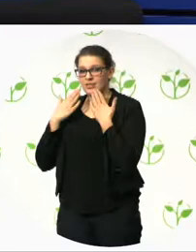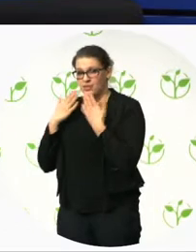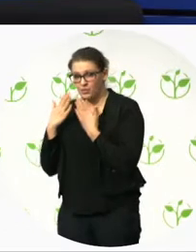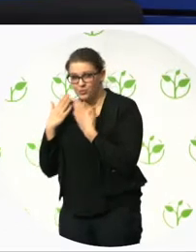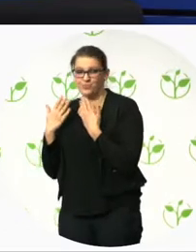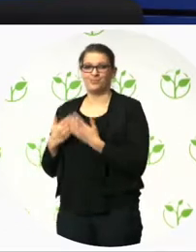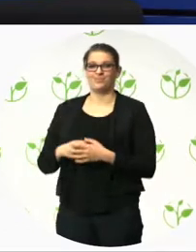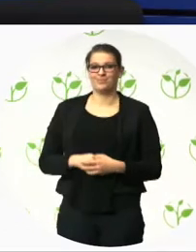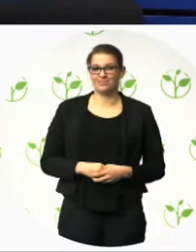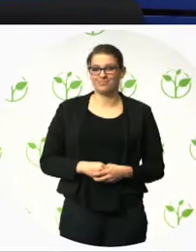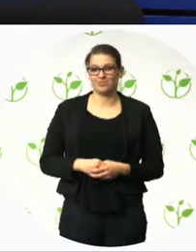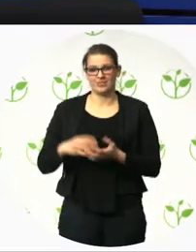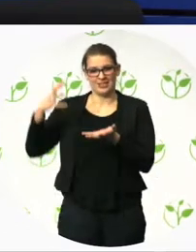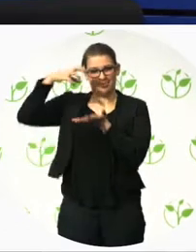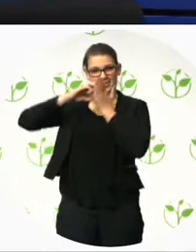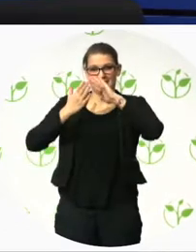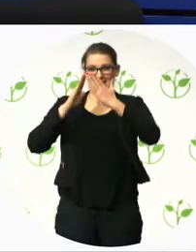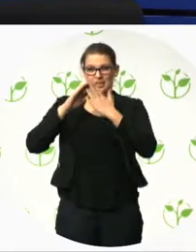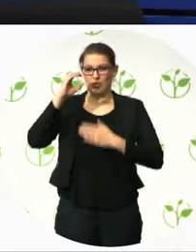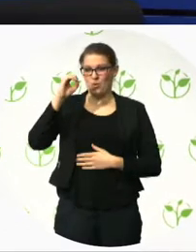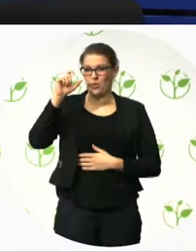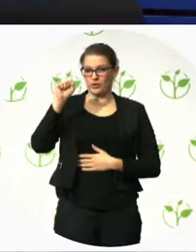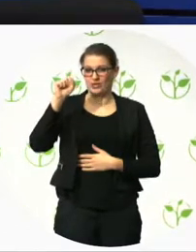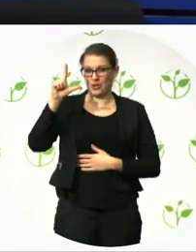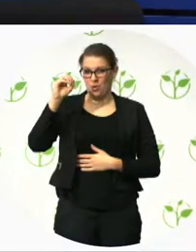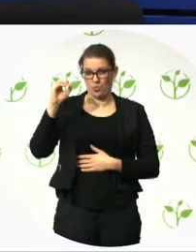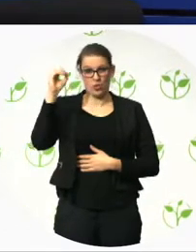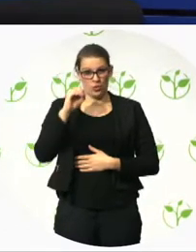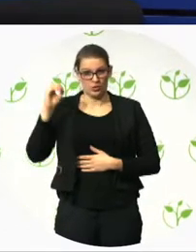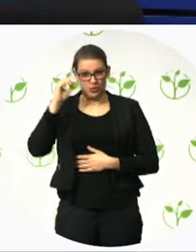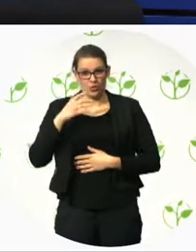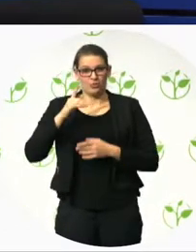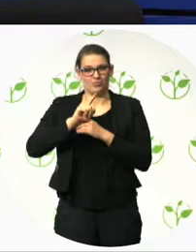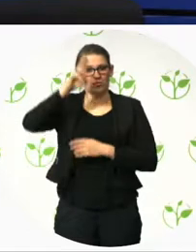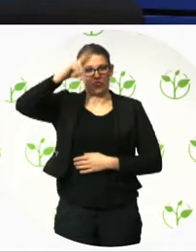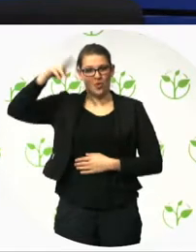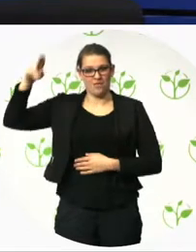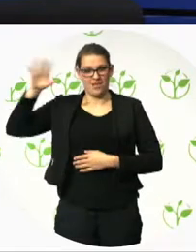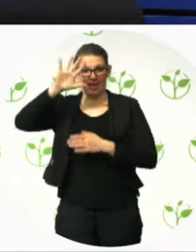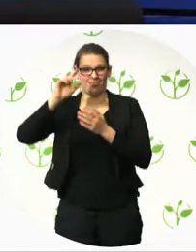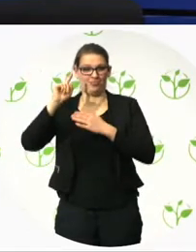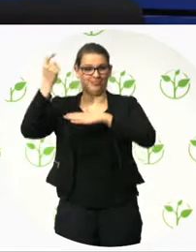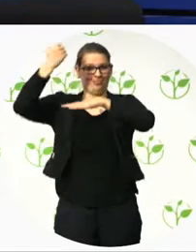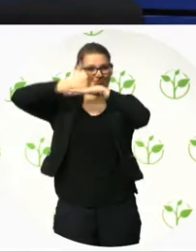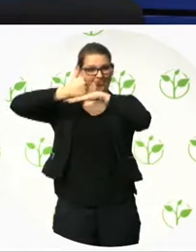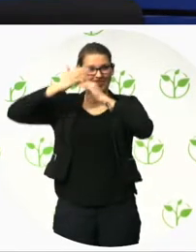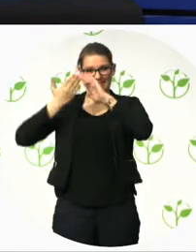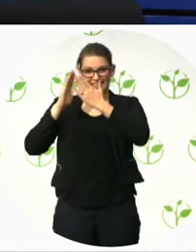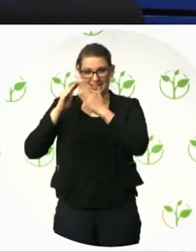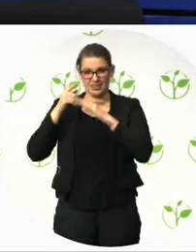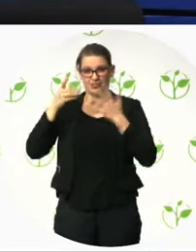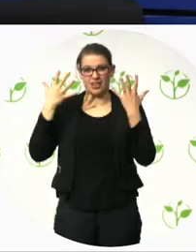of Norway. It has about 660,000 inhabitants, so it's not all that big.